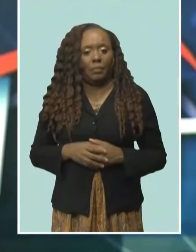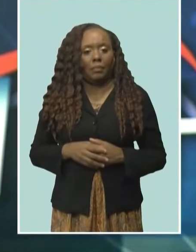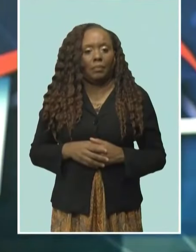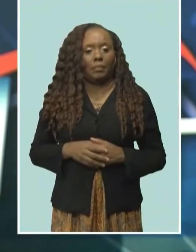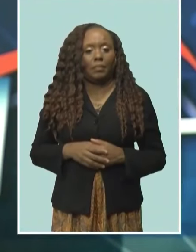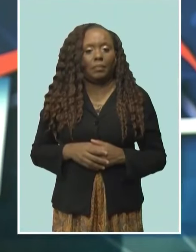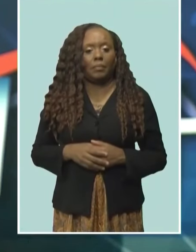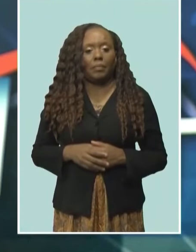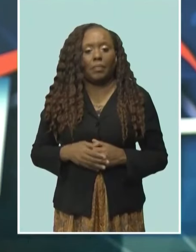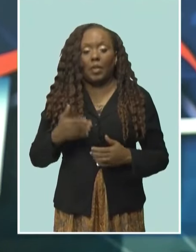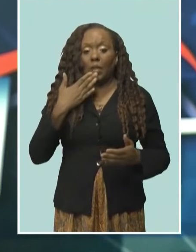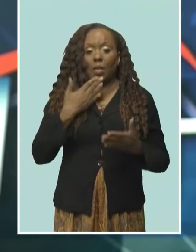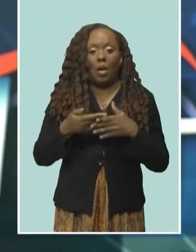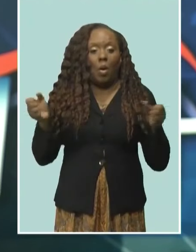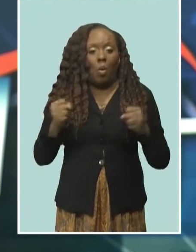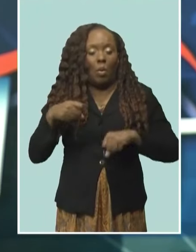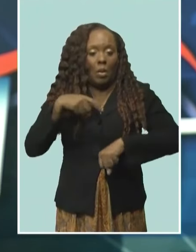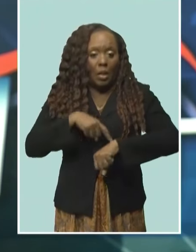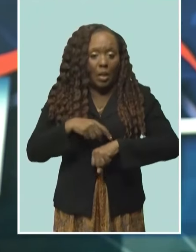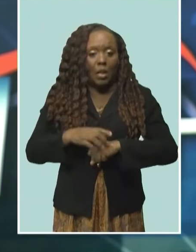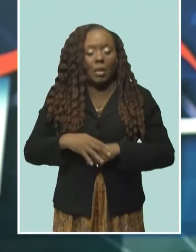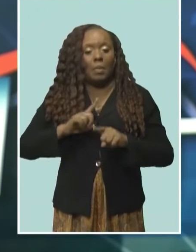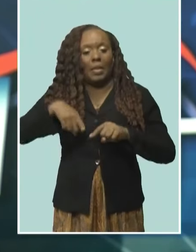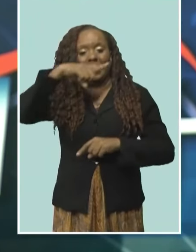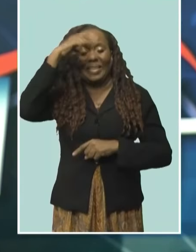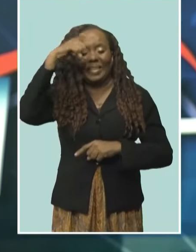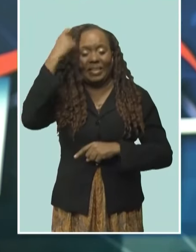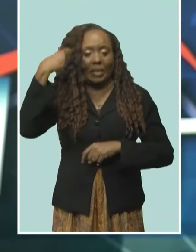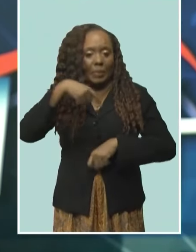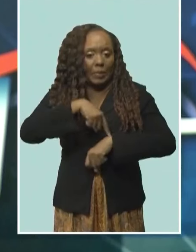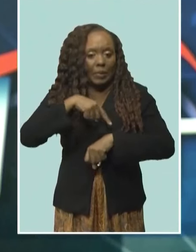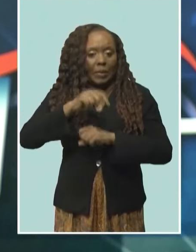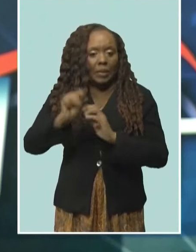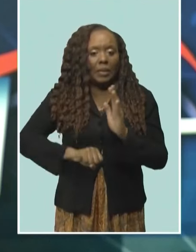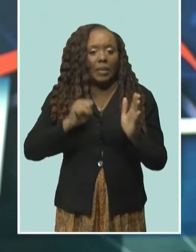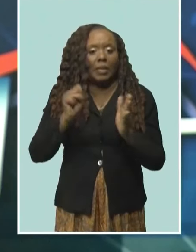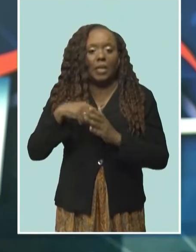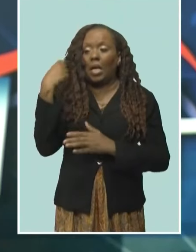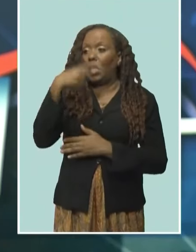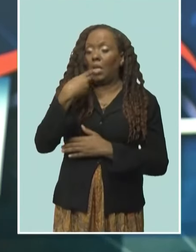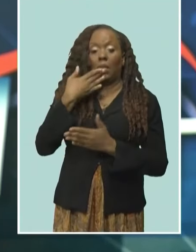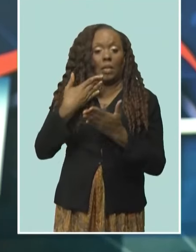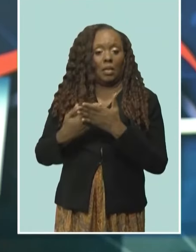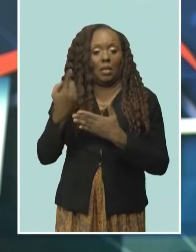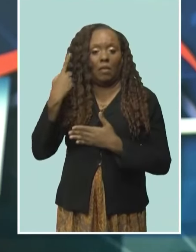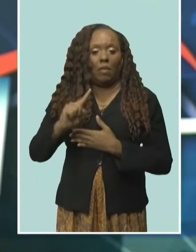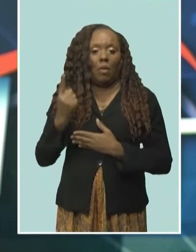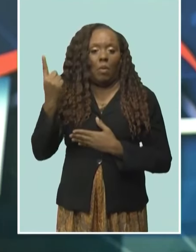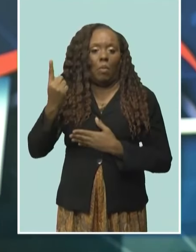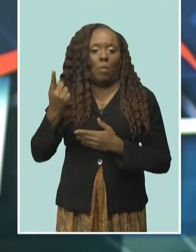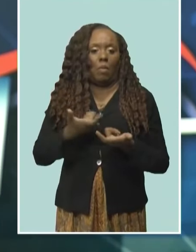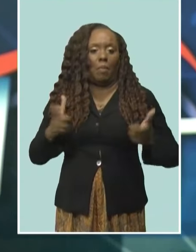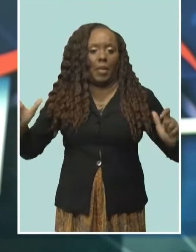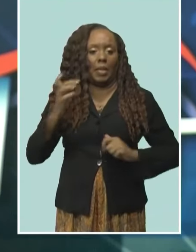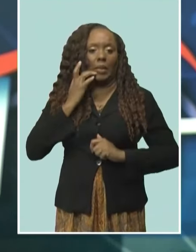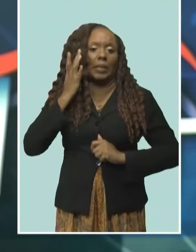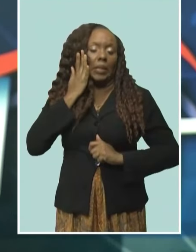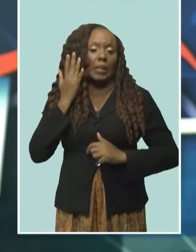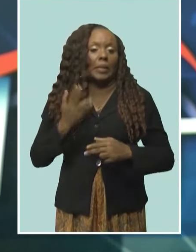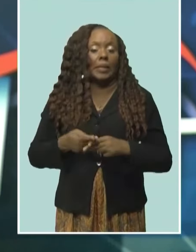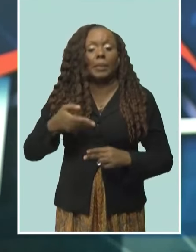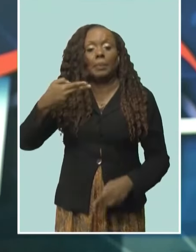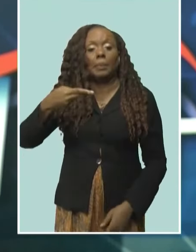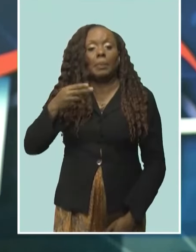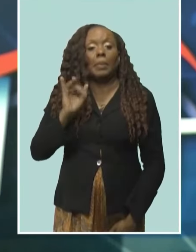After satisfying winter, the numbers for the summer tour season are looking good for one of Barbados' leading hotels, Hilton Barbados